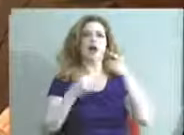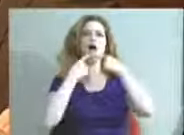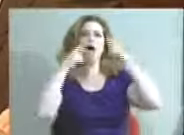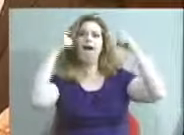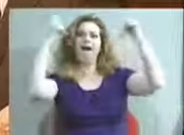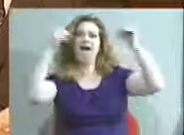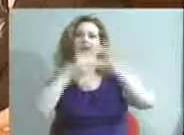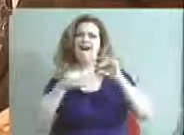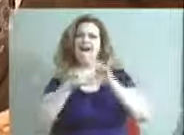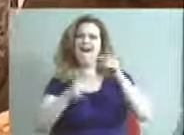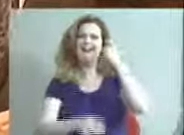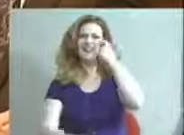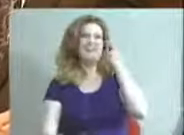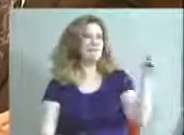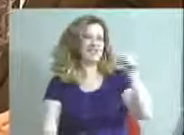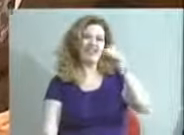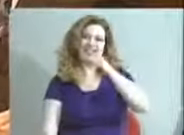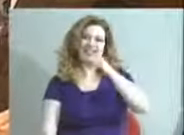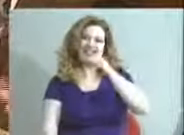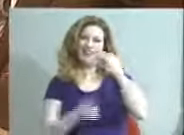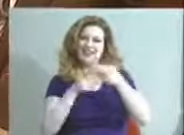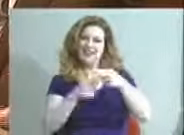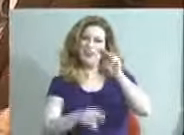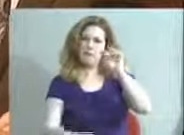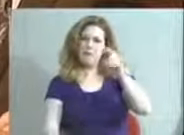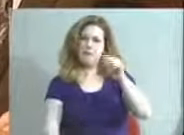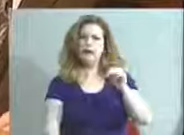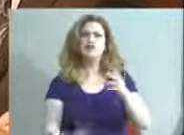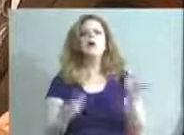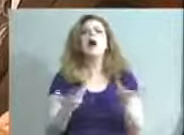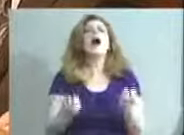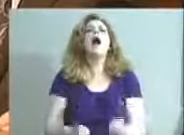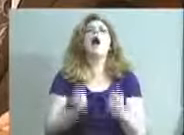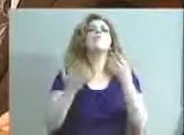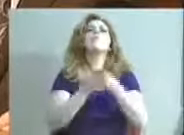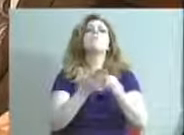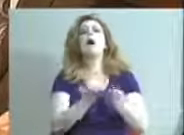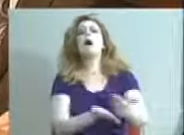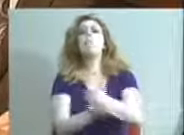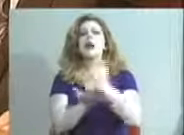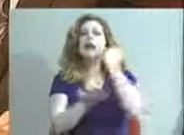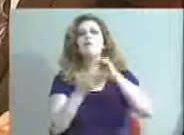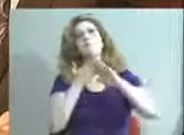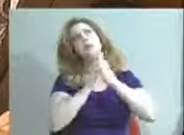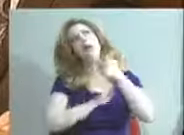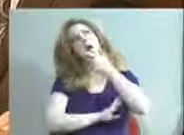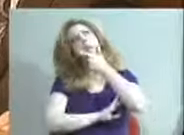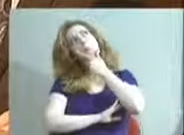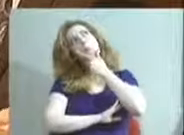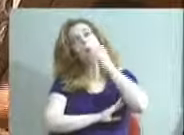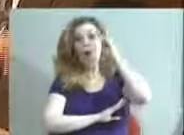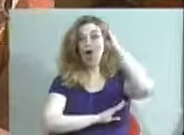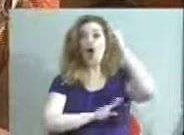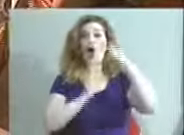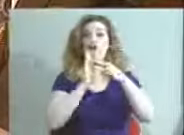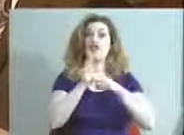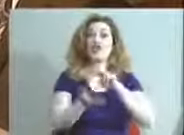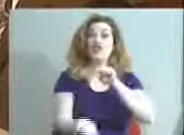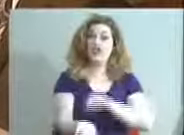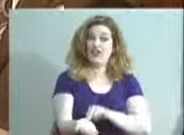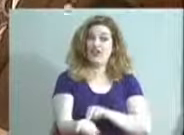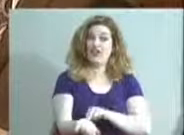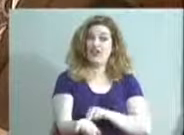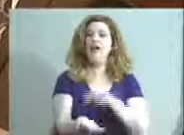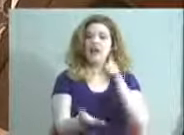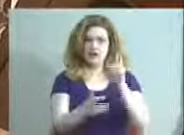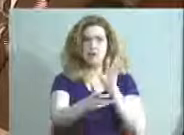had yesterday from a gal named Megan, how much money can I make if I become a registered nurse? And she became part